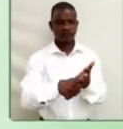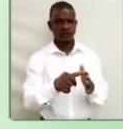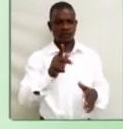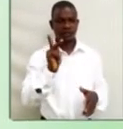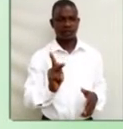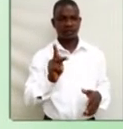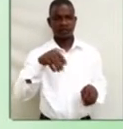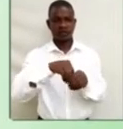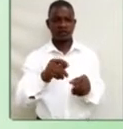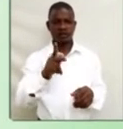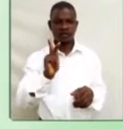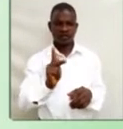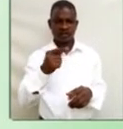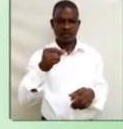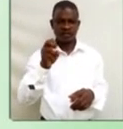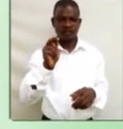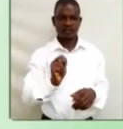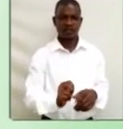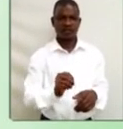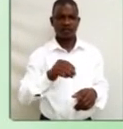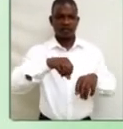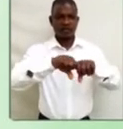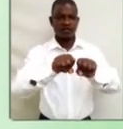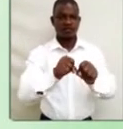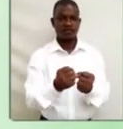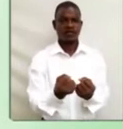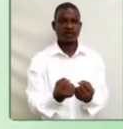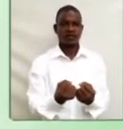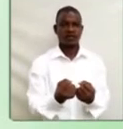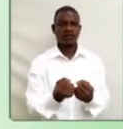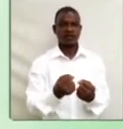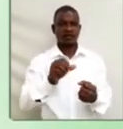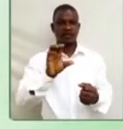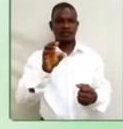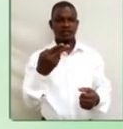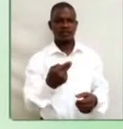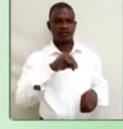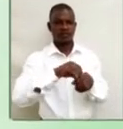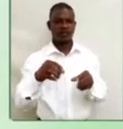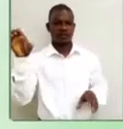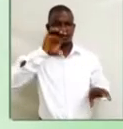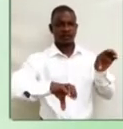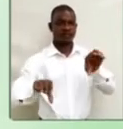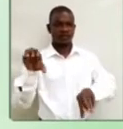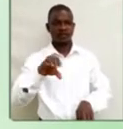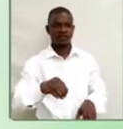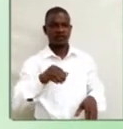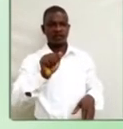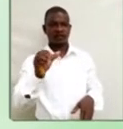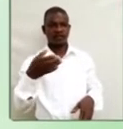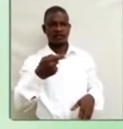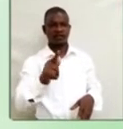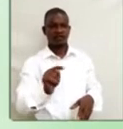-K kin. Break. Ch in chemistry. Architect.